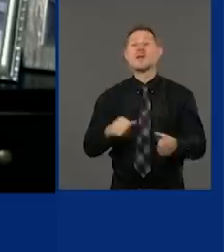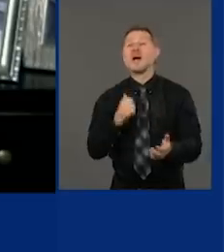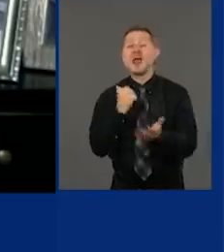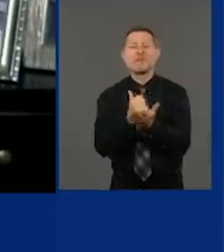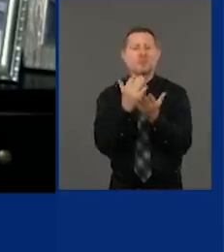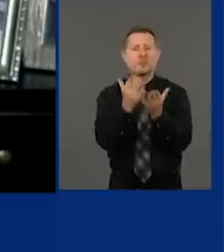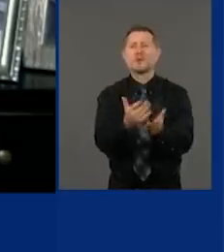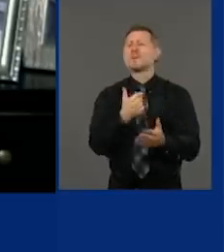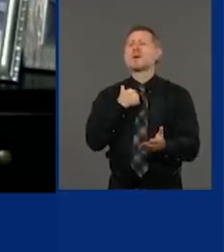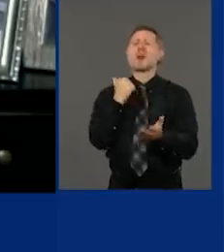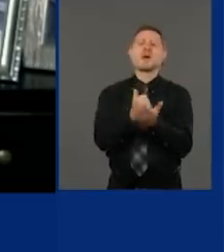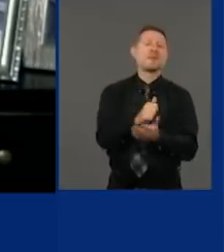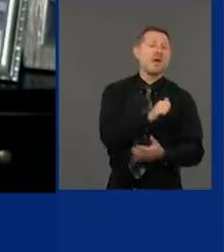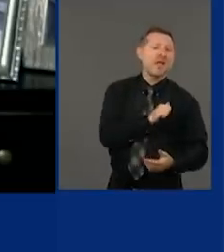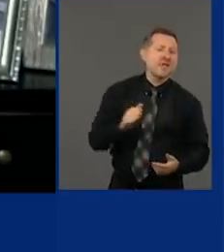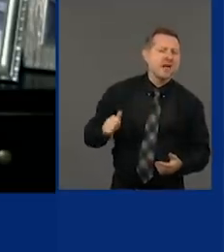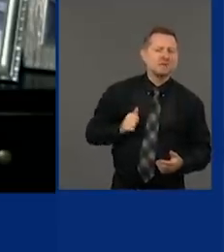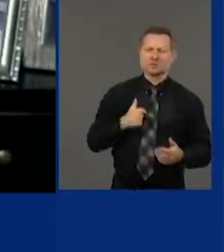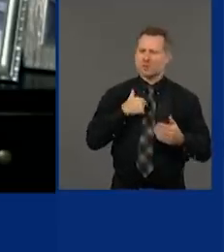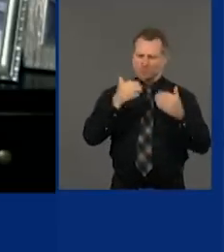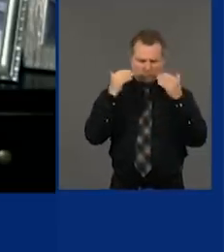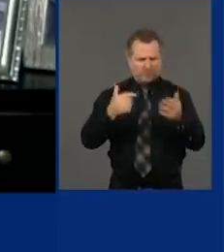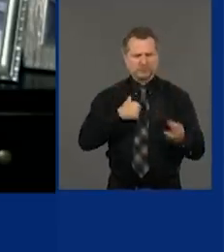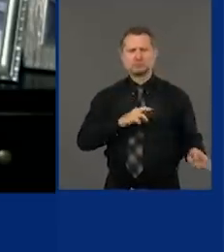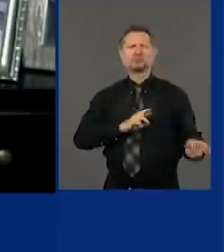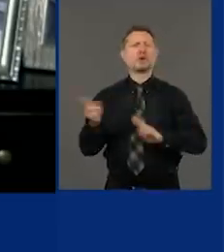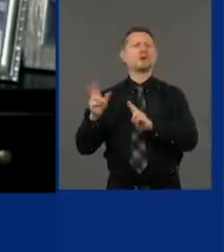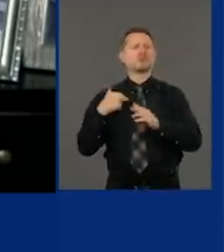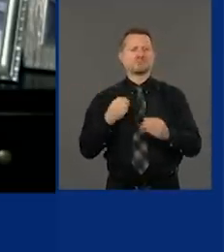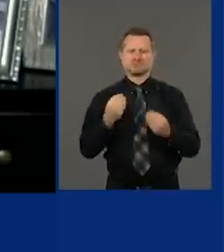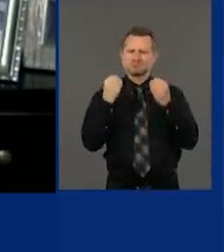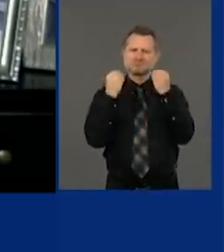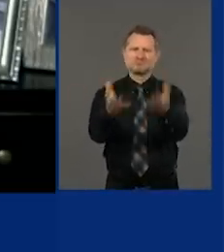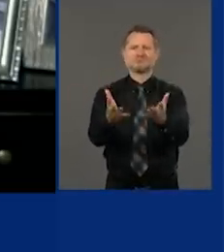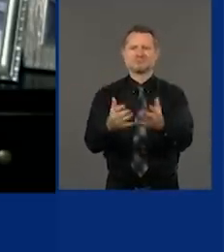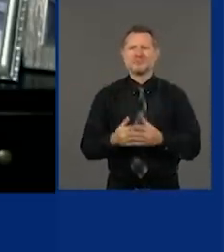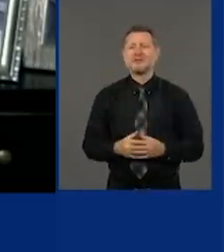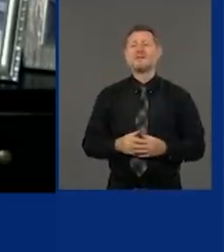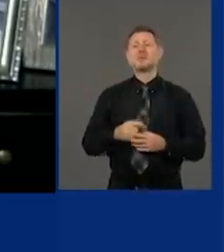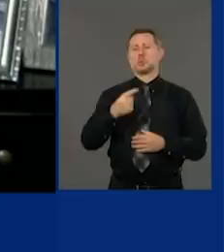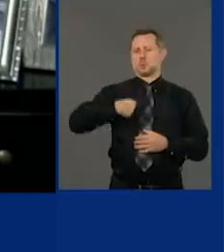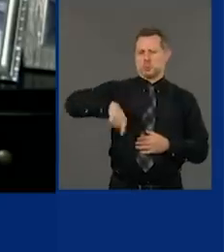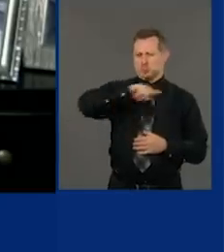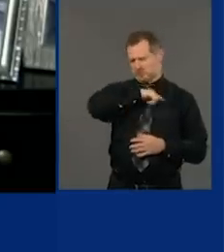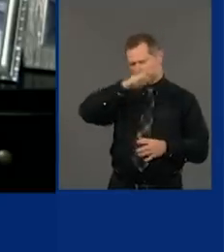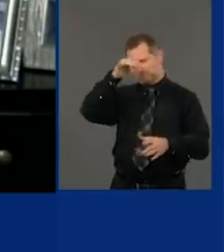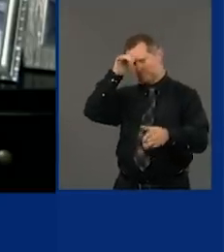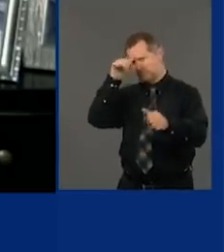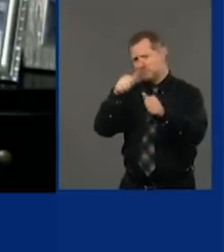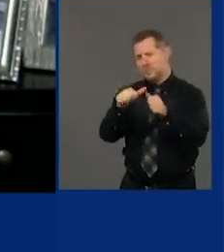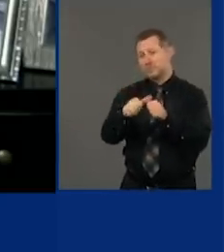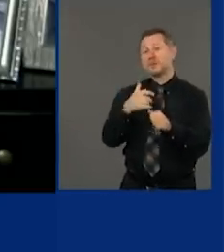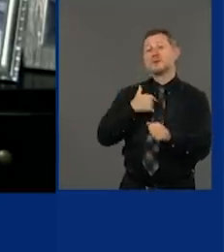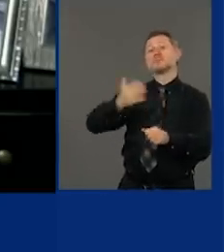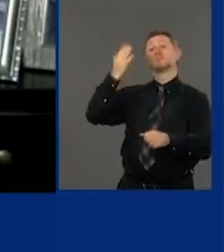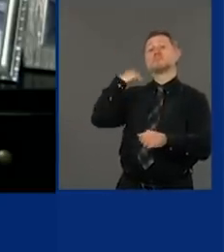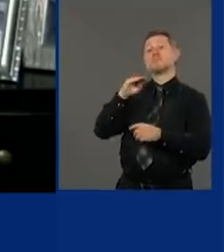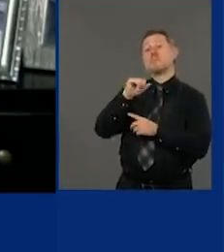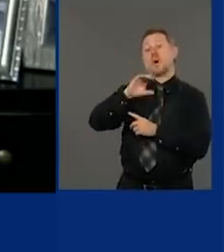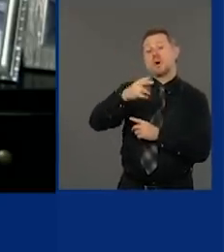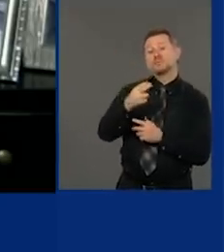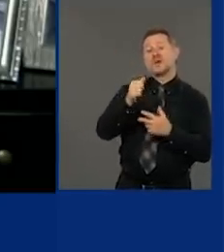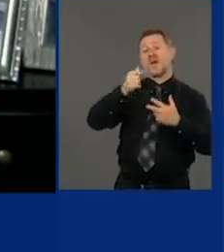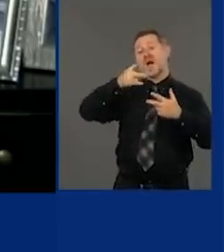city, we stand ready. We remember how good the people across this country were to us